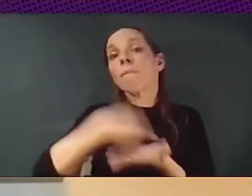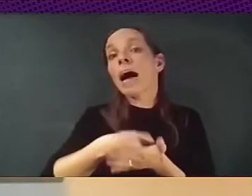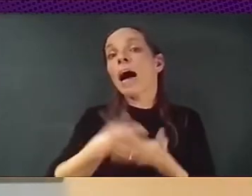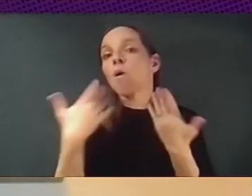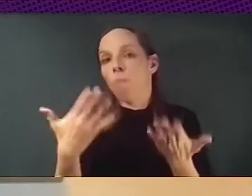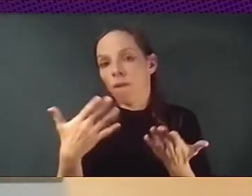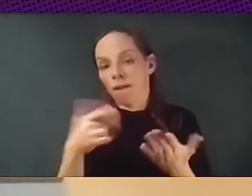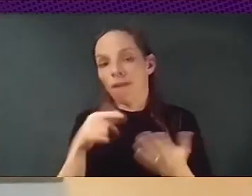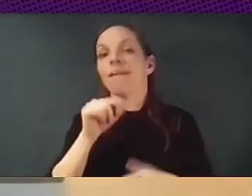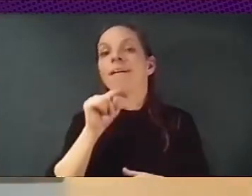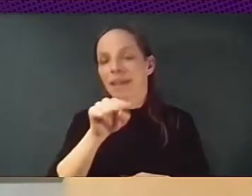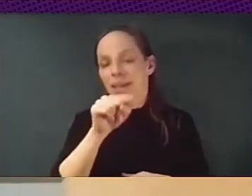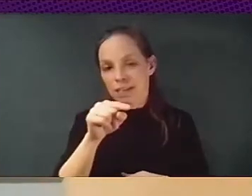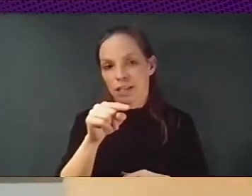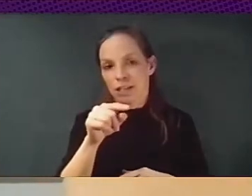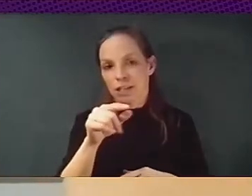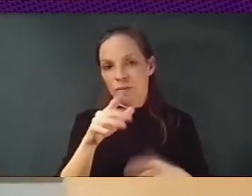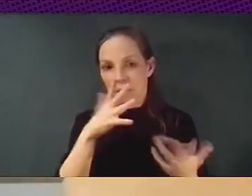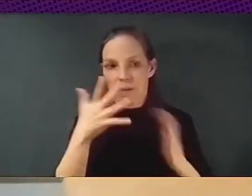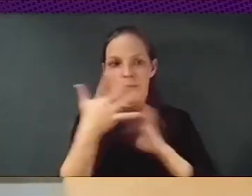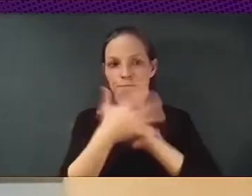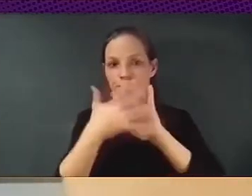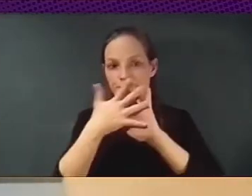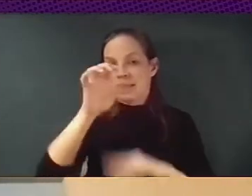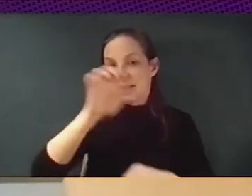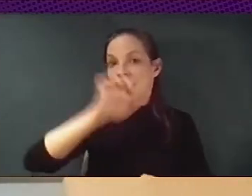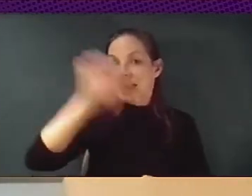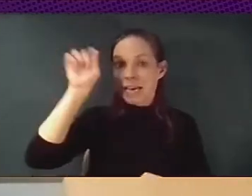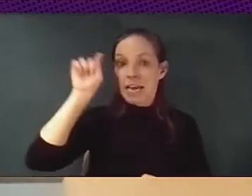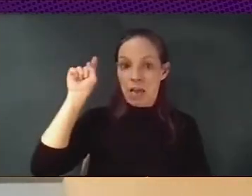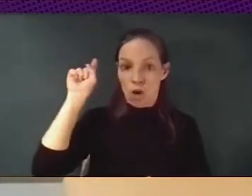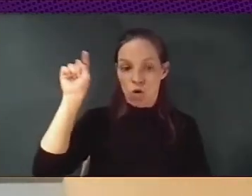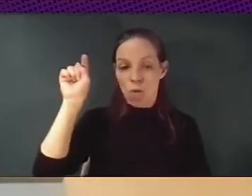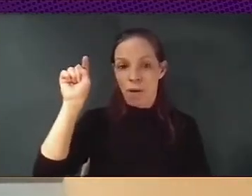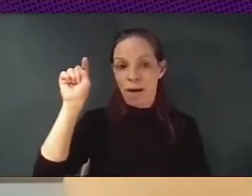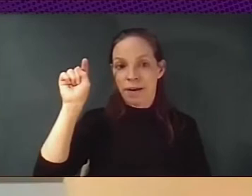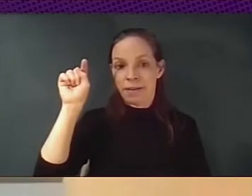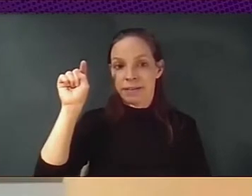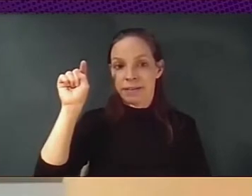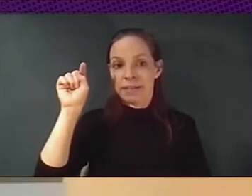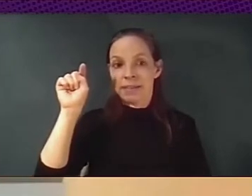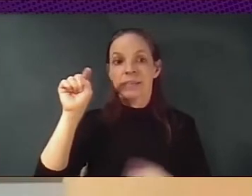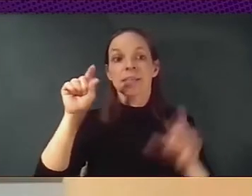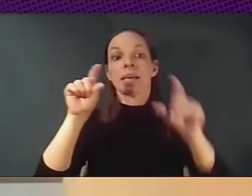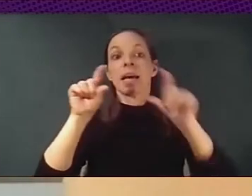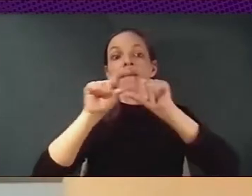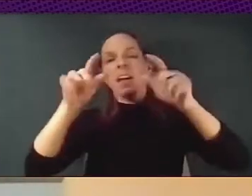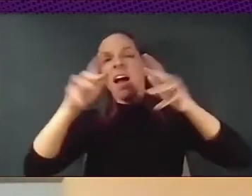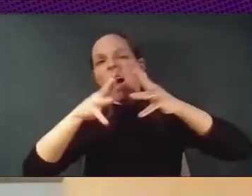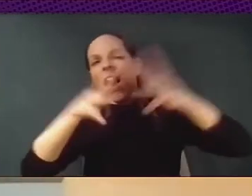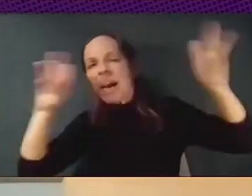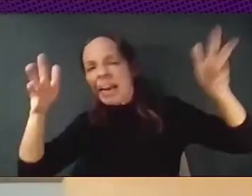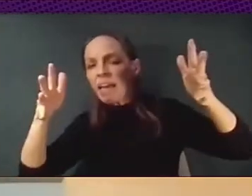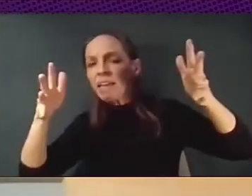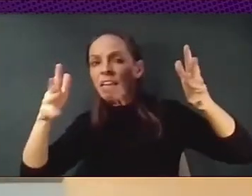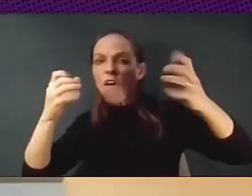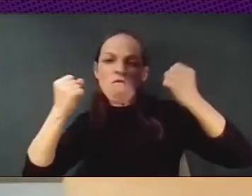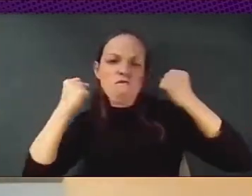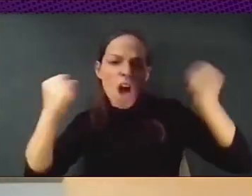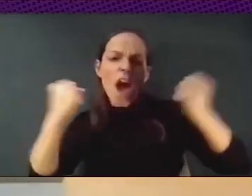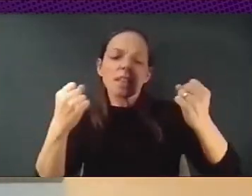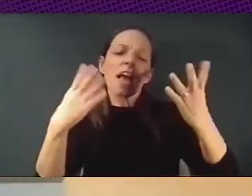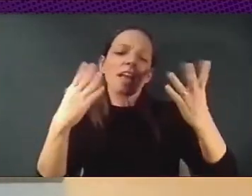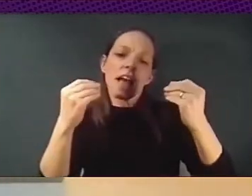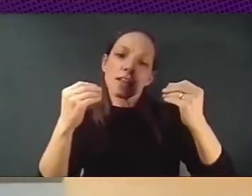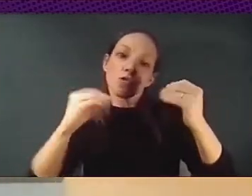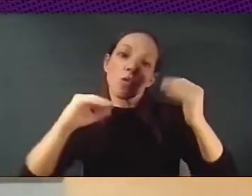these companies because they are so powerful that they're buying all the, you know, all the small companies, in particular, to get access